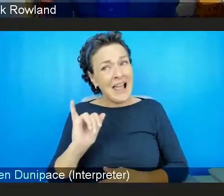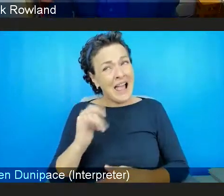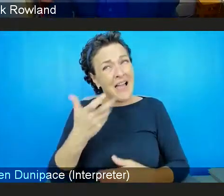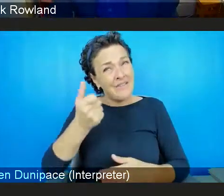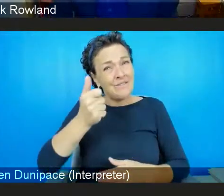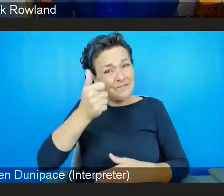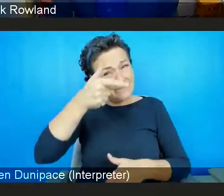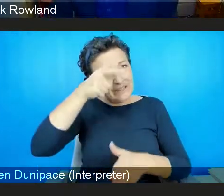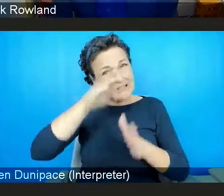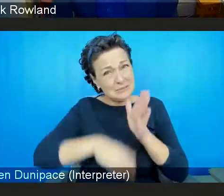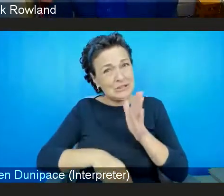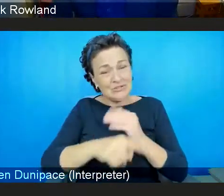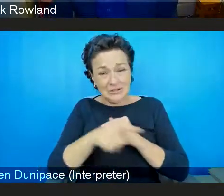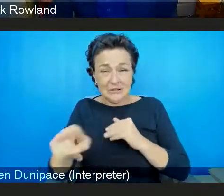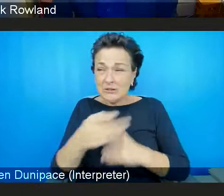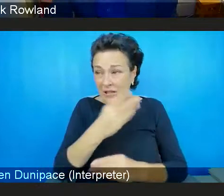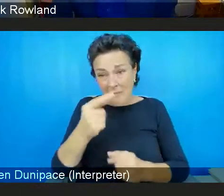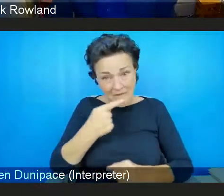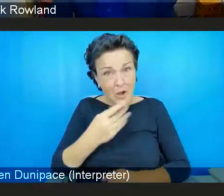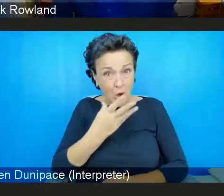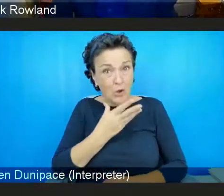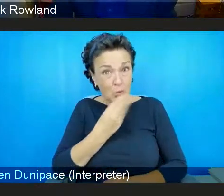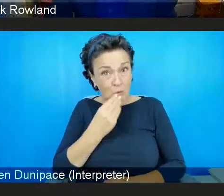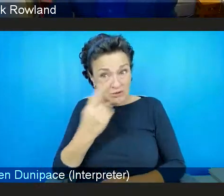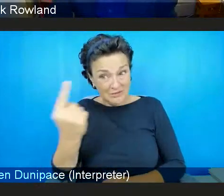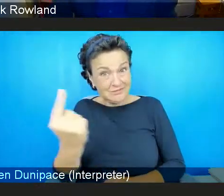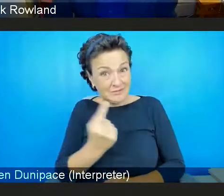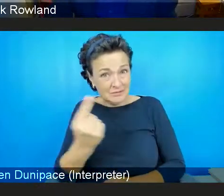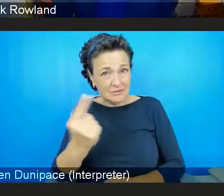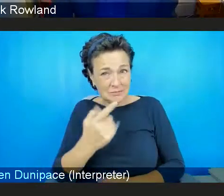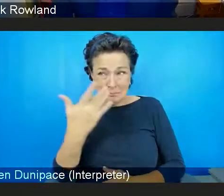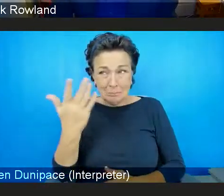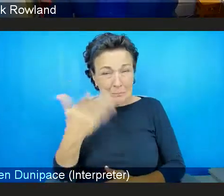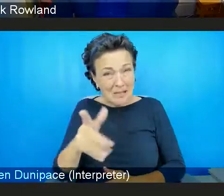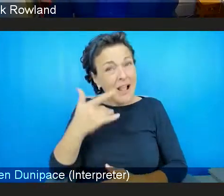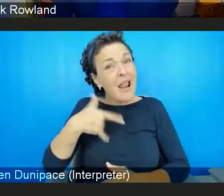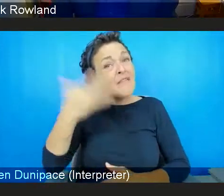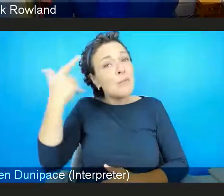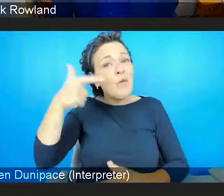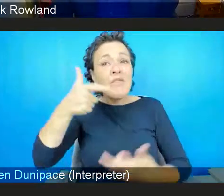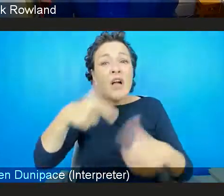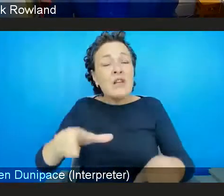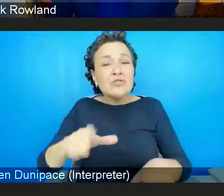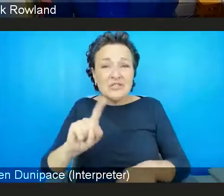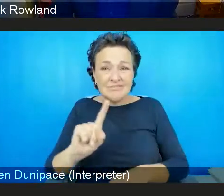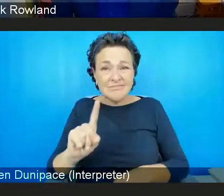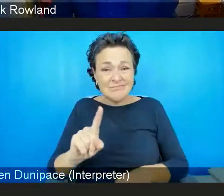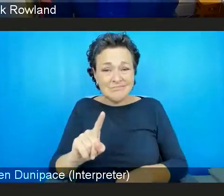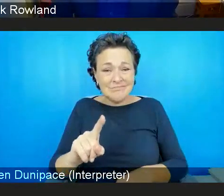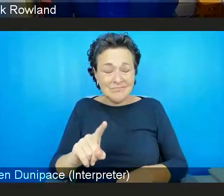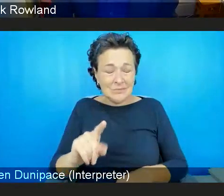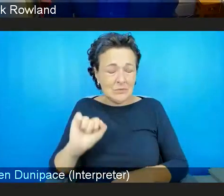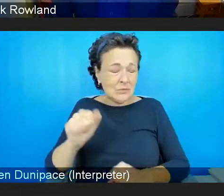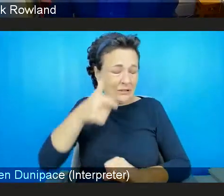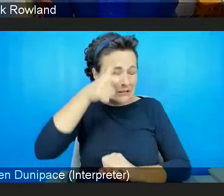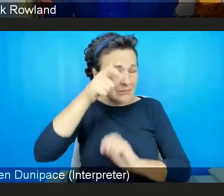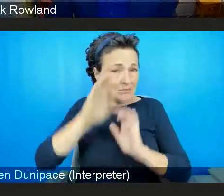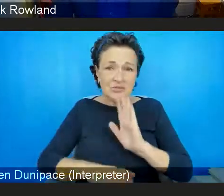some some of our service users have come from countries where they've experienced